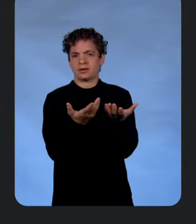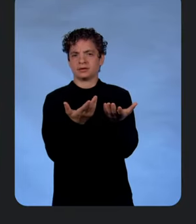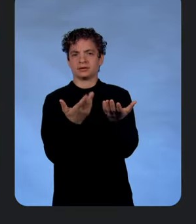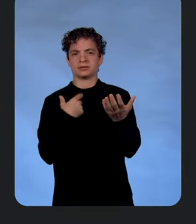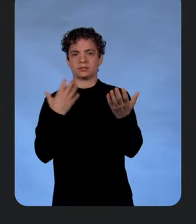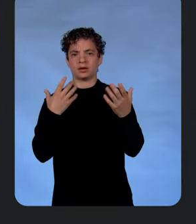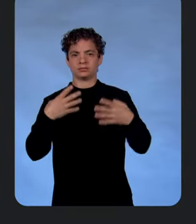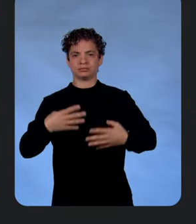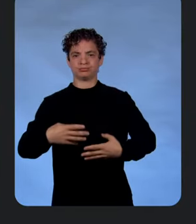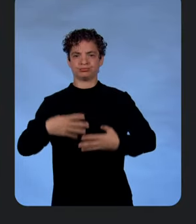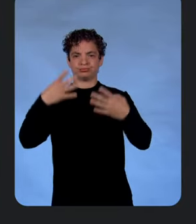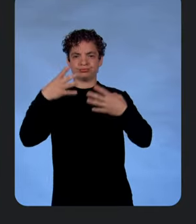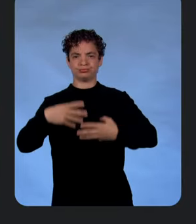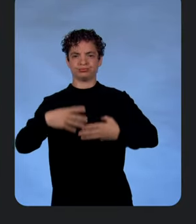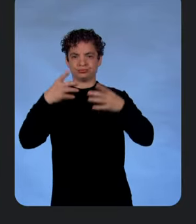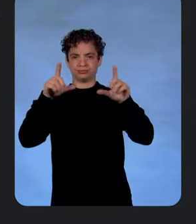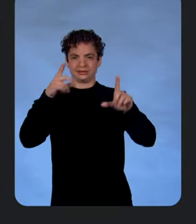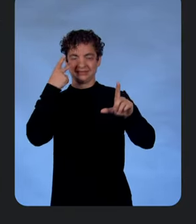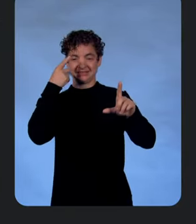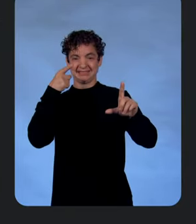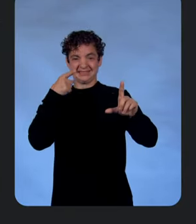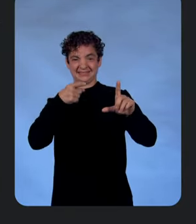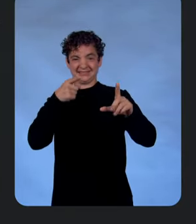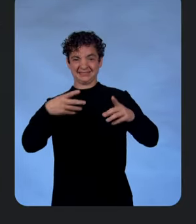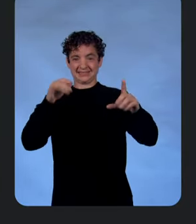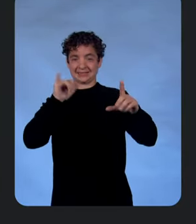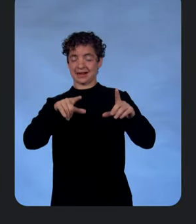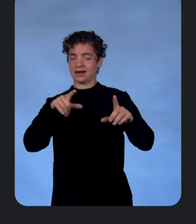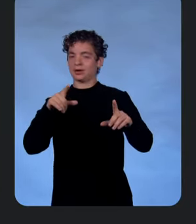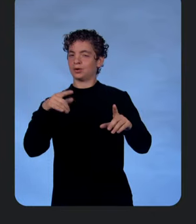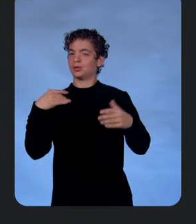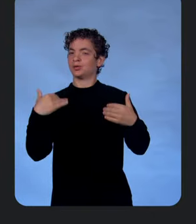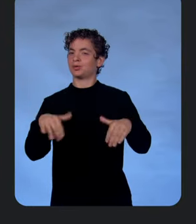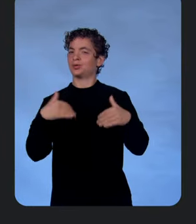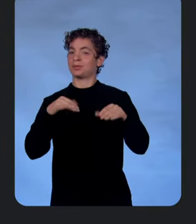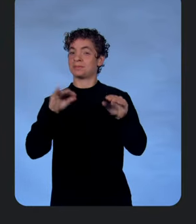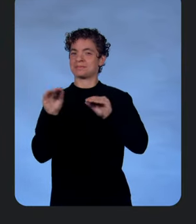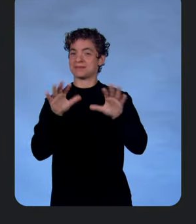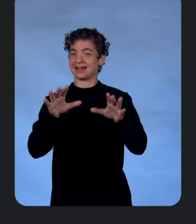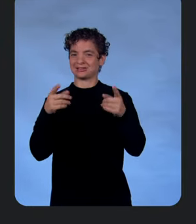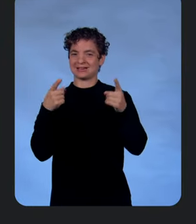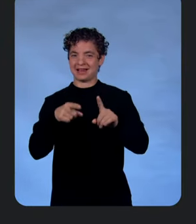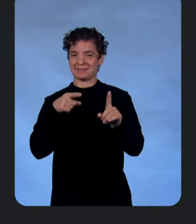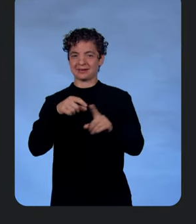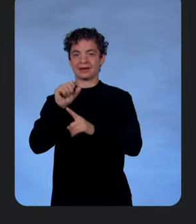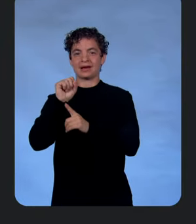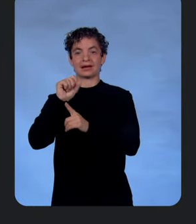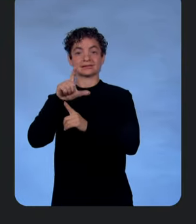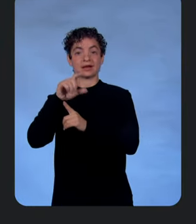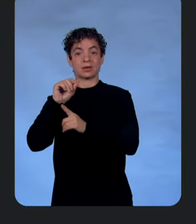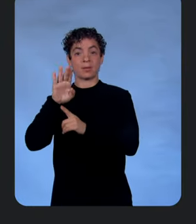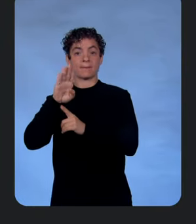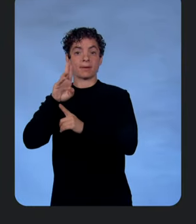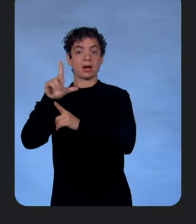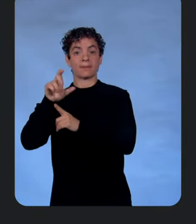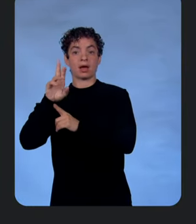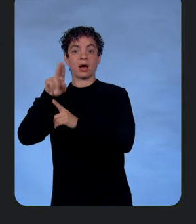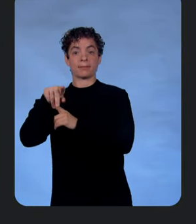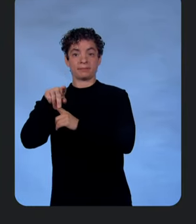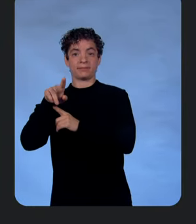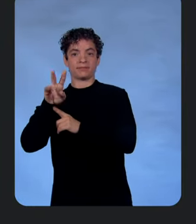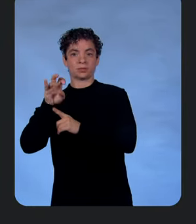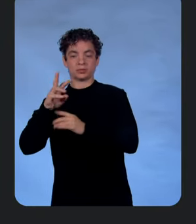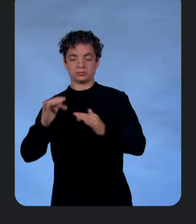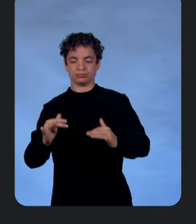let's scroll down to the view where the magic really happens. Like, we call this the SLO bubbleup view. What bubbleup does is it looks at